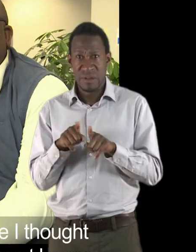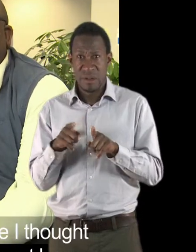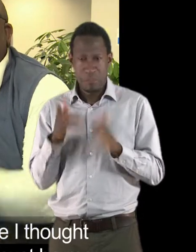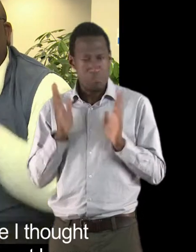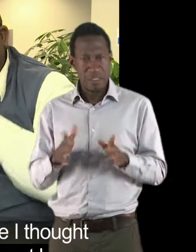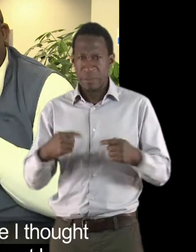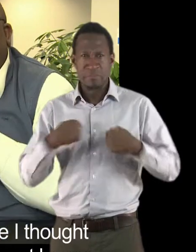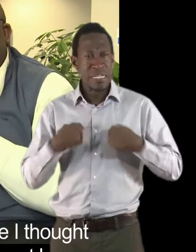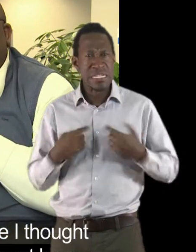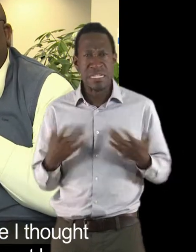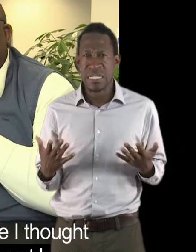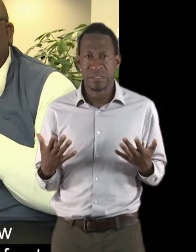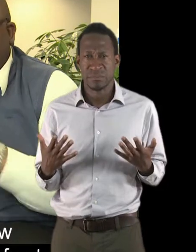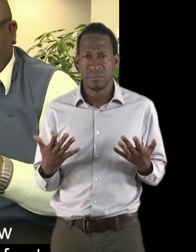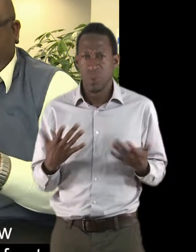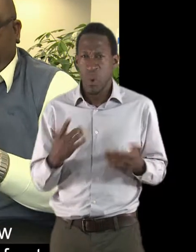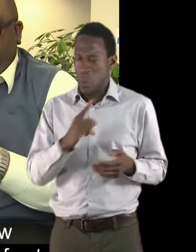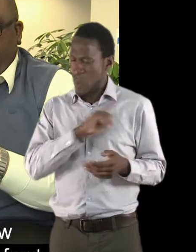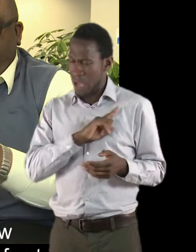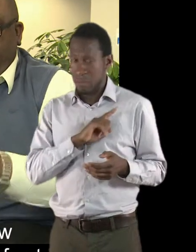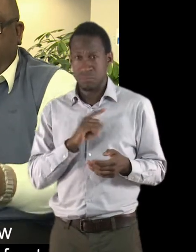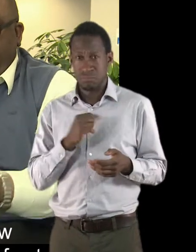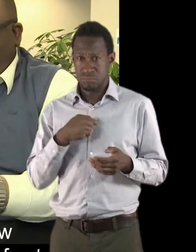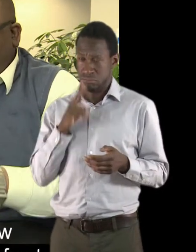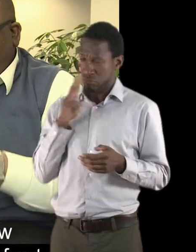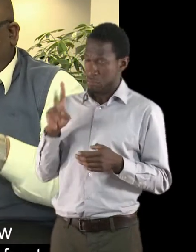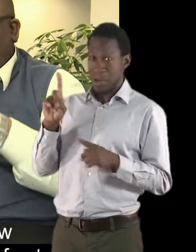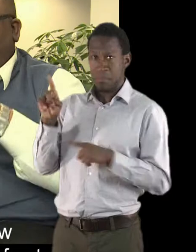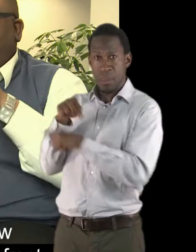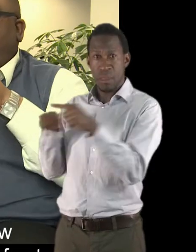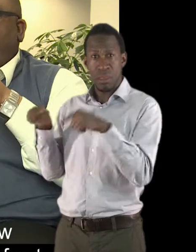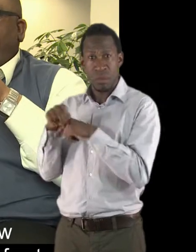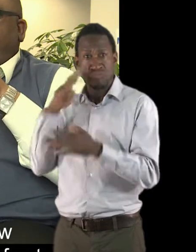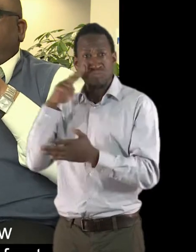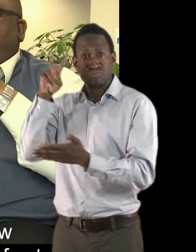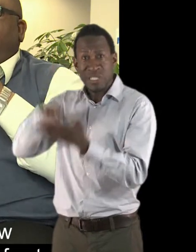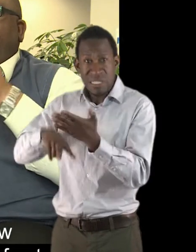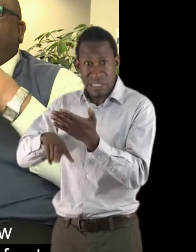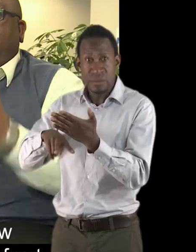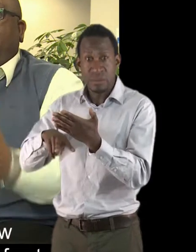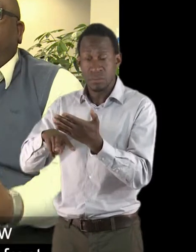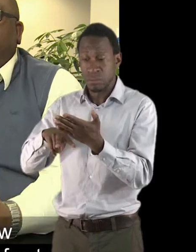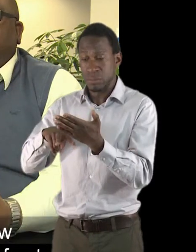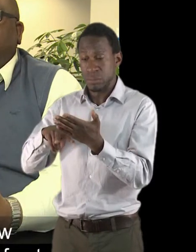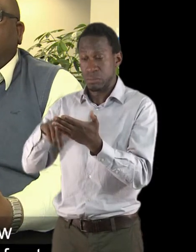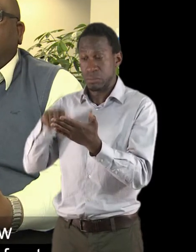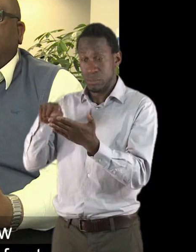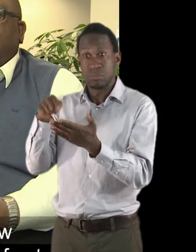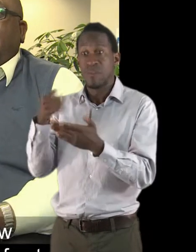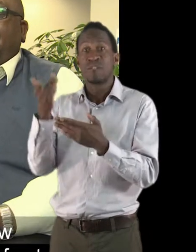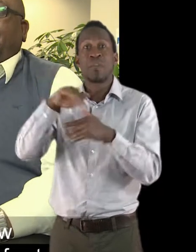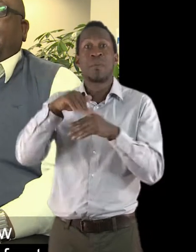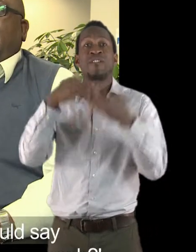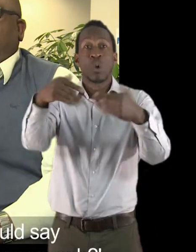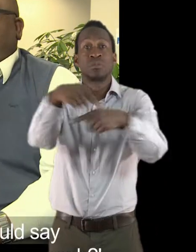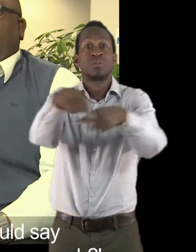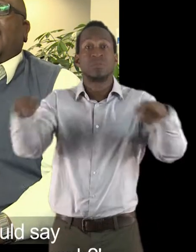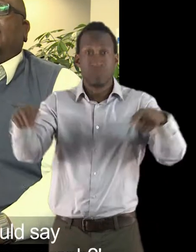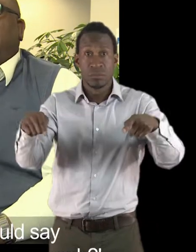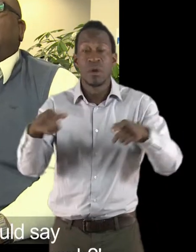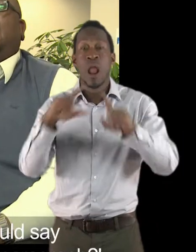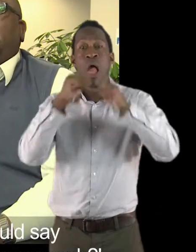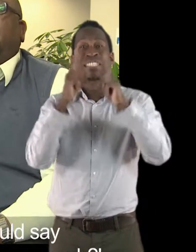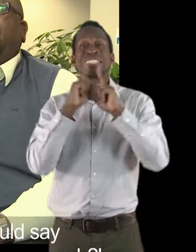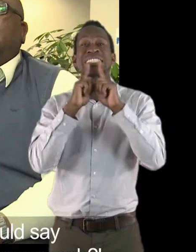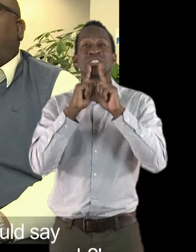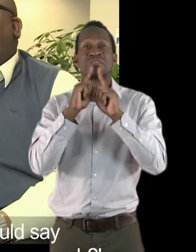do that, it must be my, because when I saw people reading from the front at a